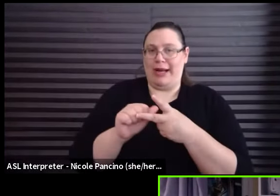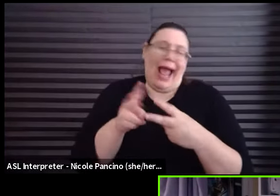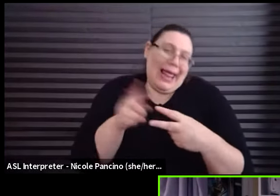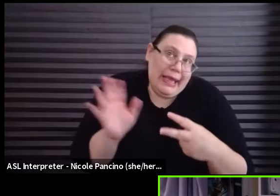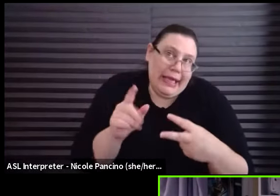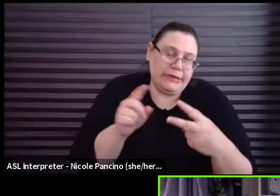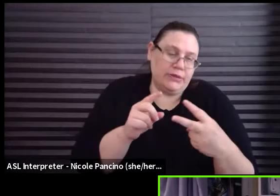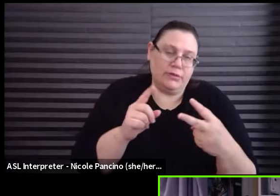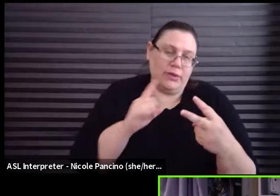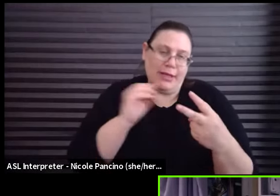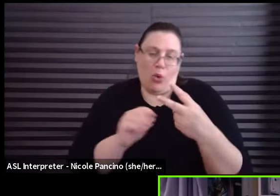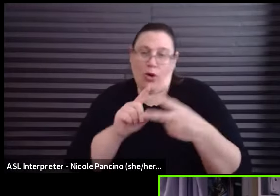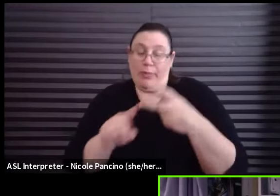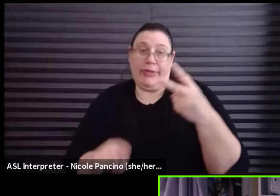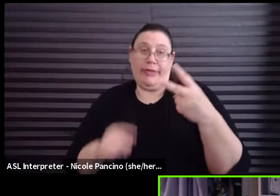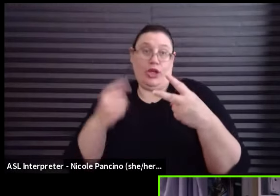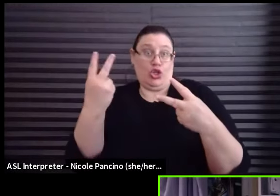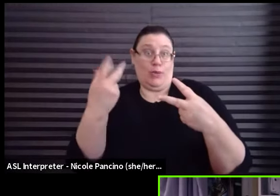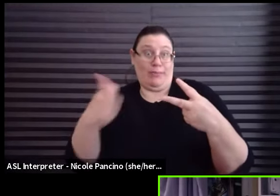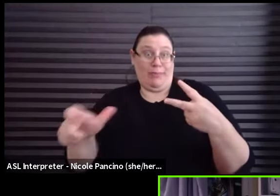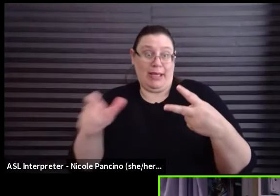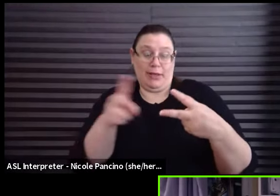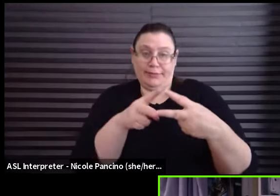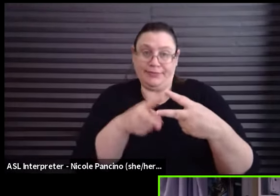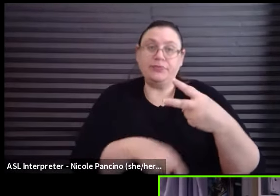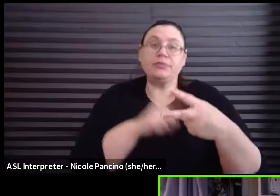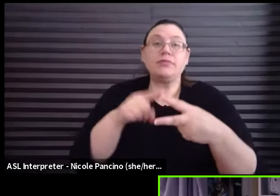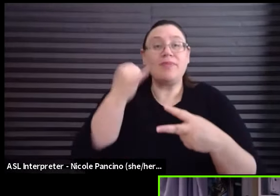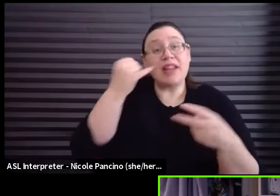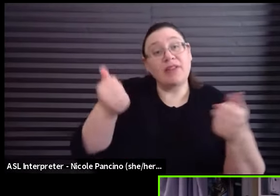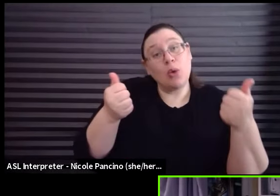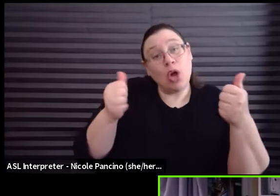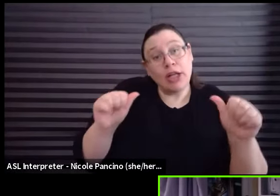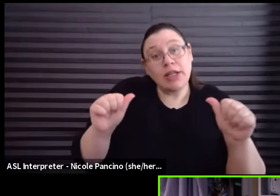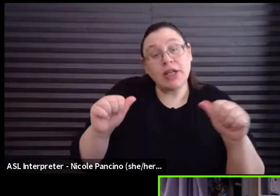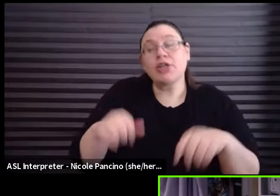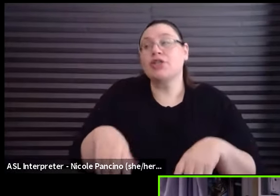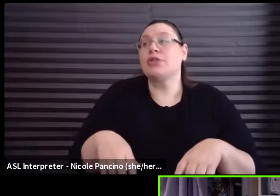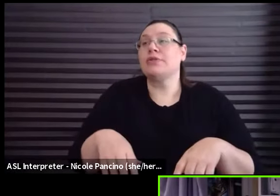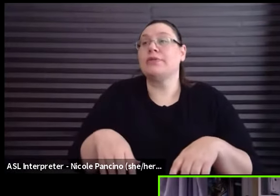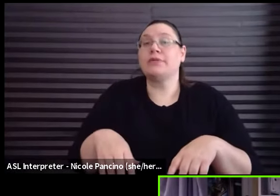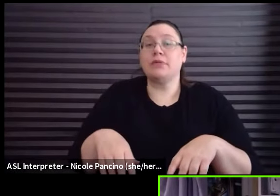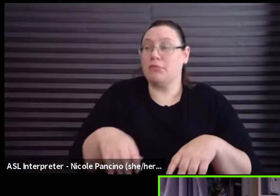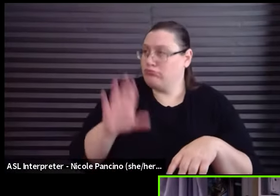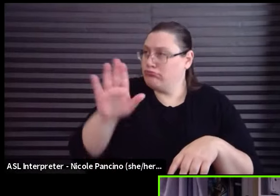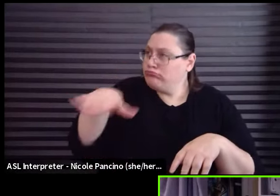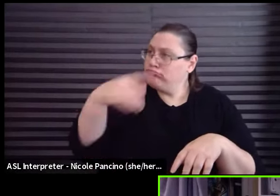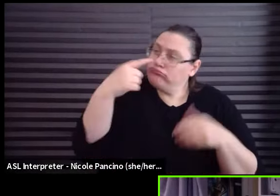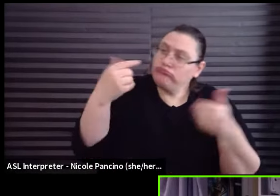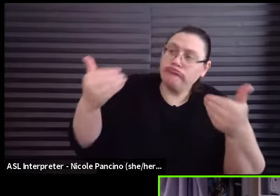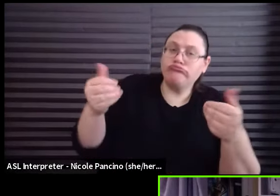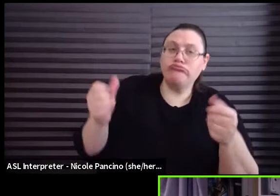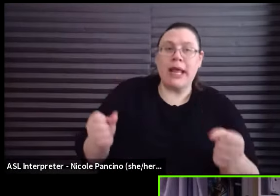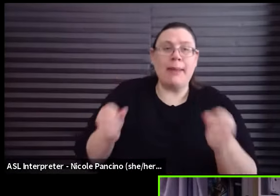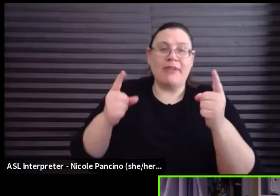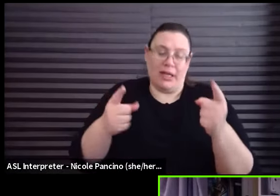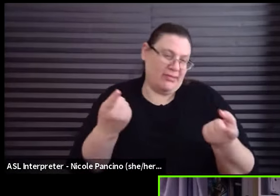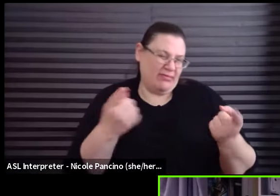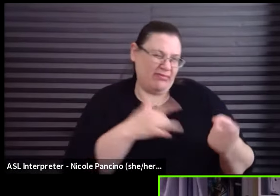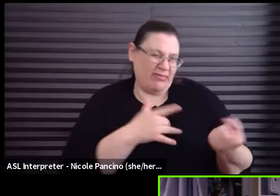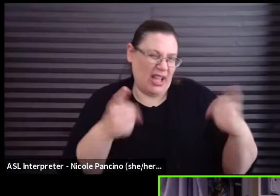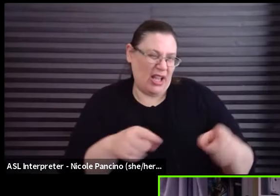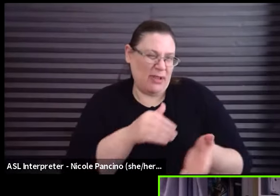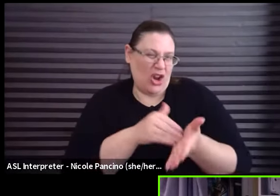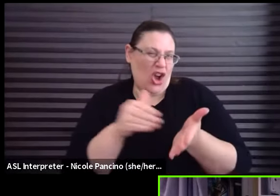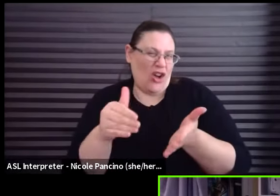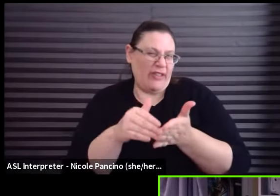I think, big bullet points are, if you're auditioning and you're asked to improvise, that happens a lot in the commercial